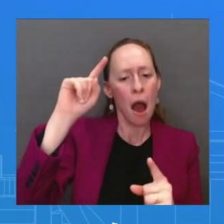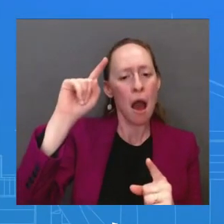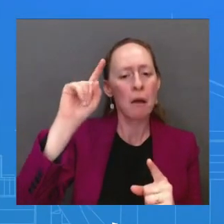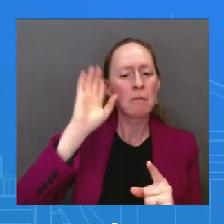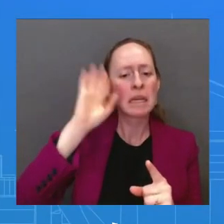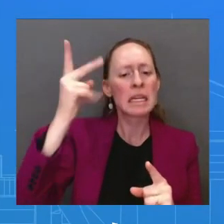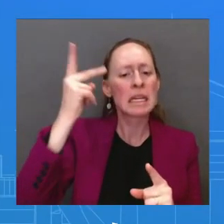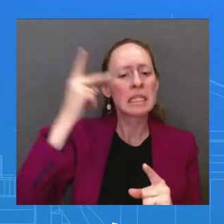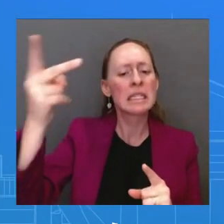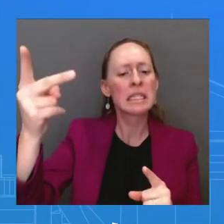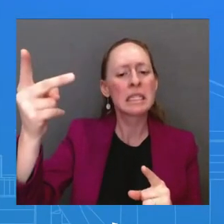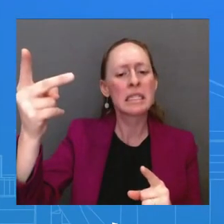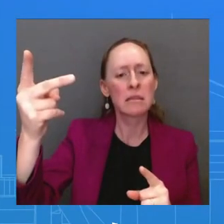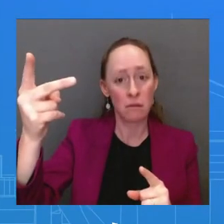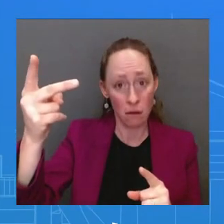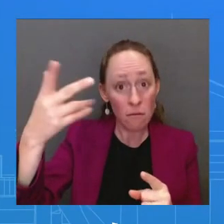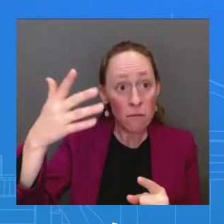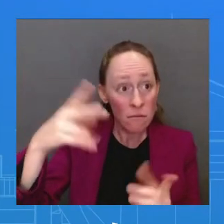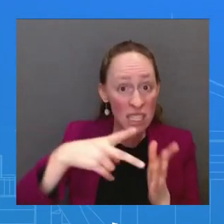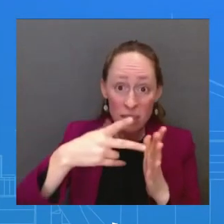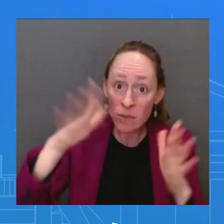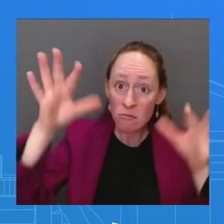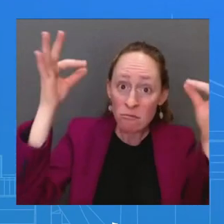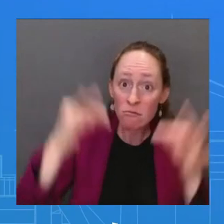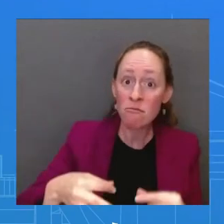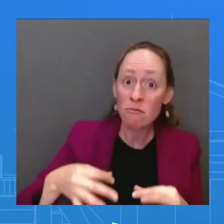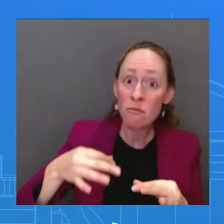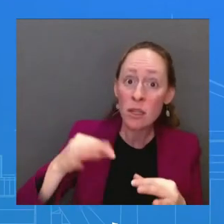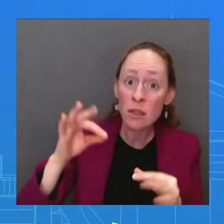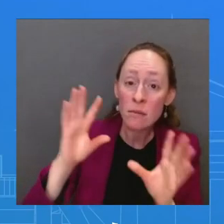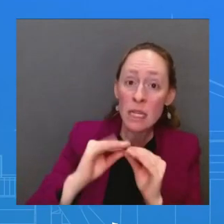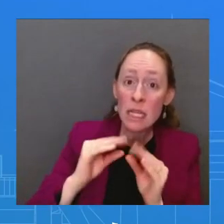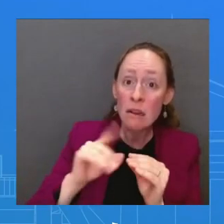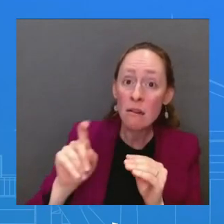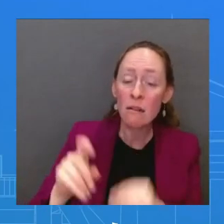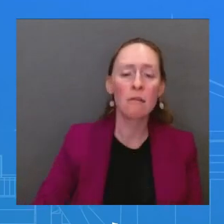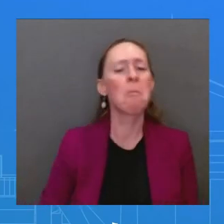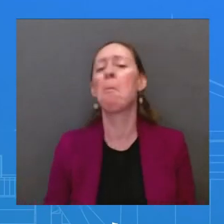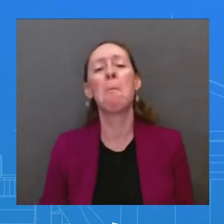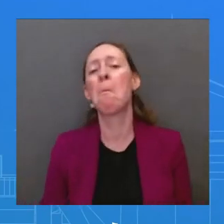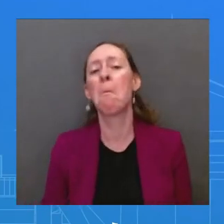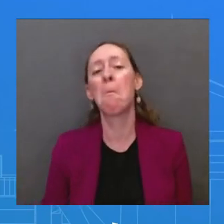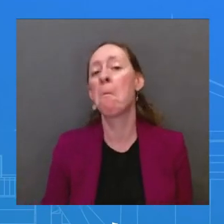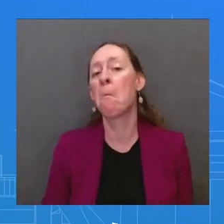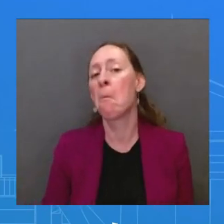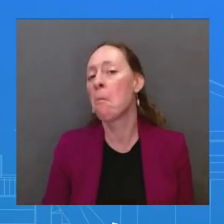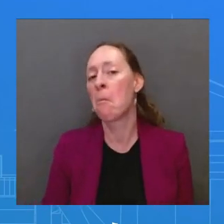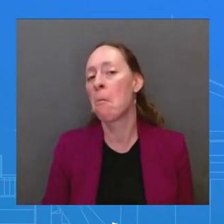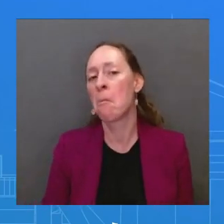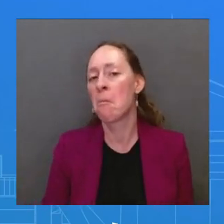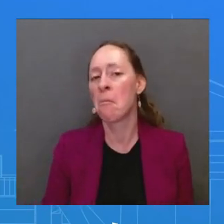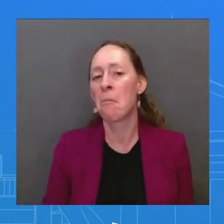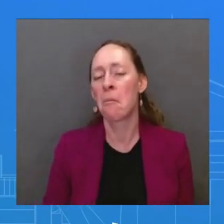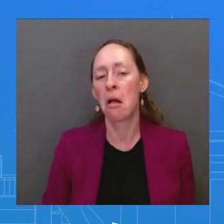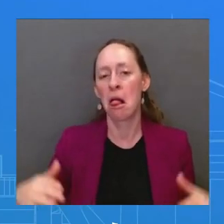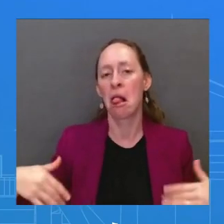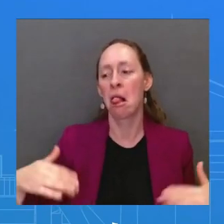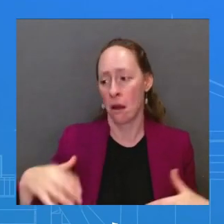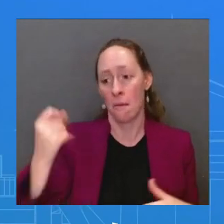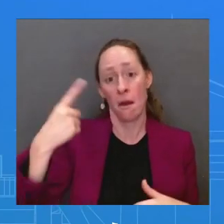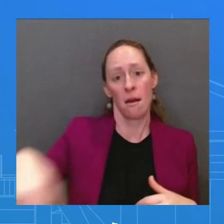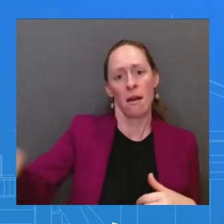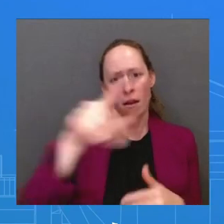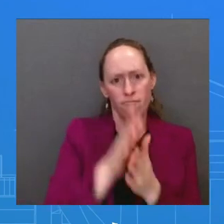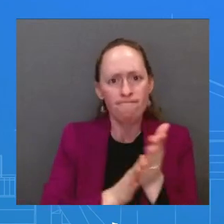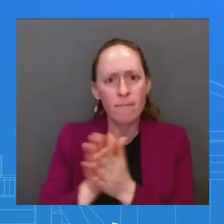before that he's looking forward to picking up the conversation that he had with President Xi in Bali last year, and he fully intends to do that in the months ahead. Yeah.